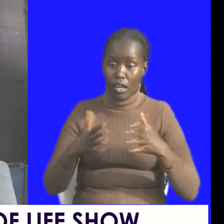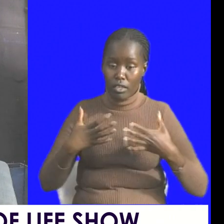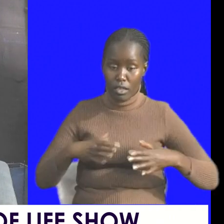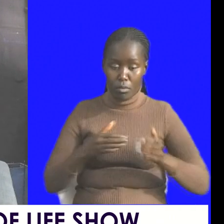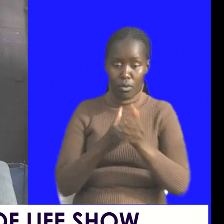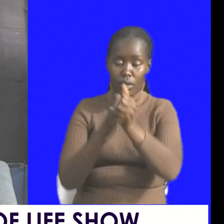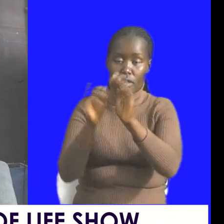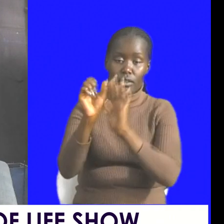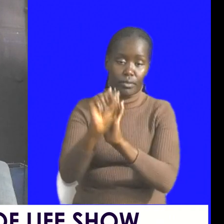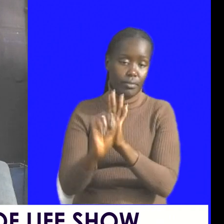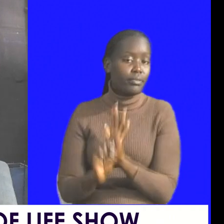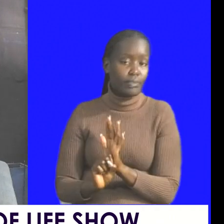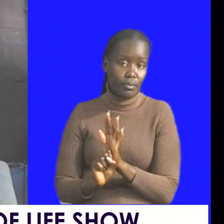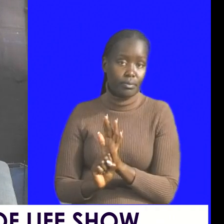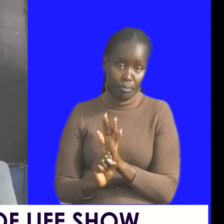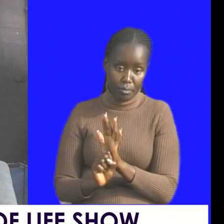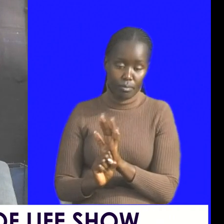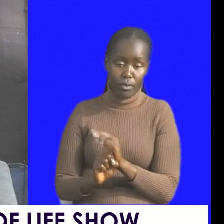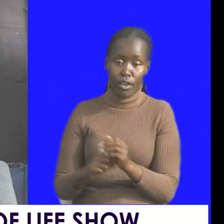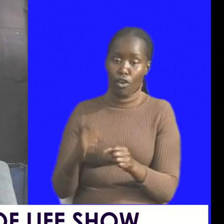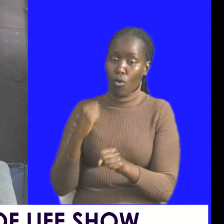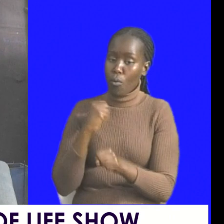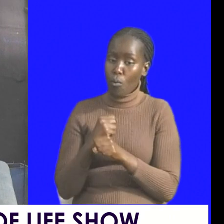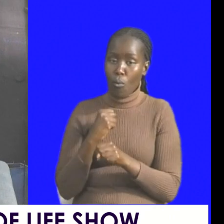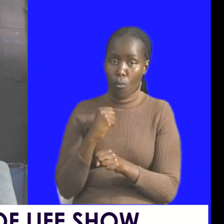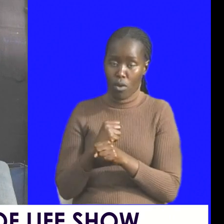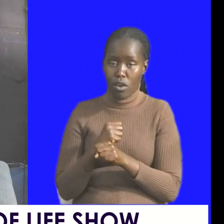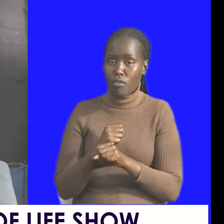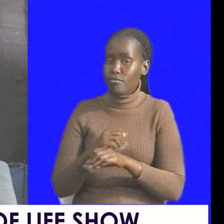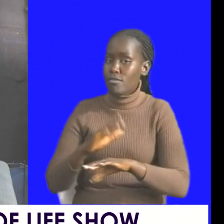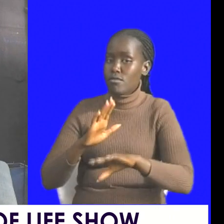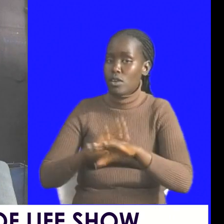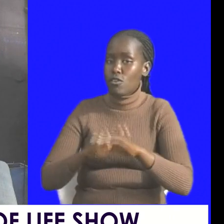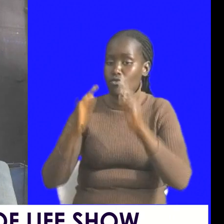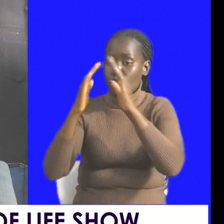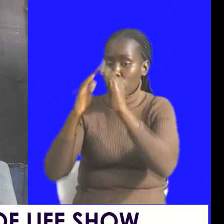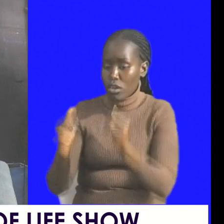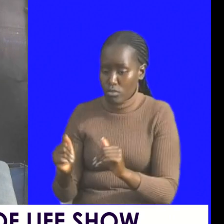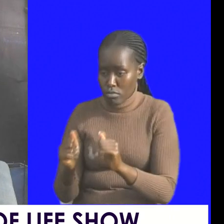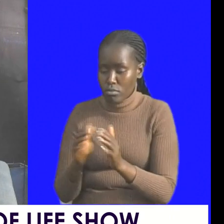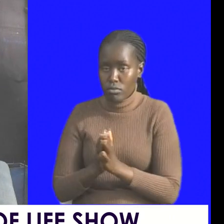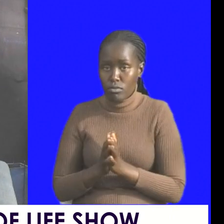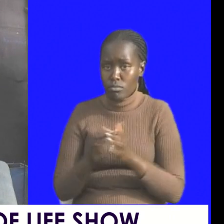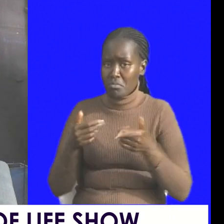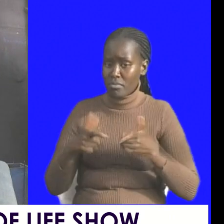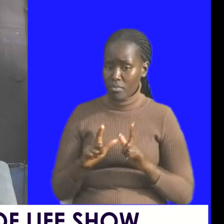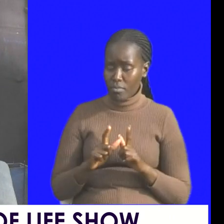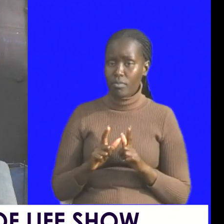leaderships work towards proper housing do not let the masses live